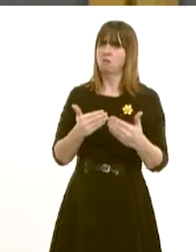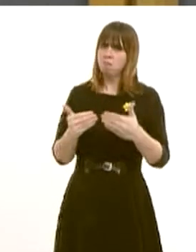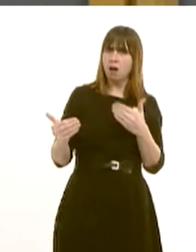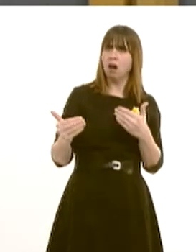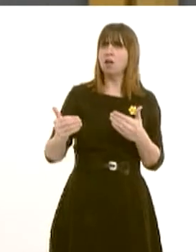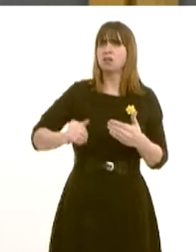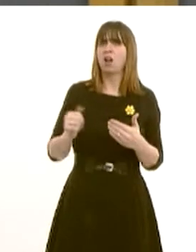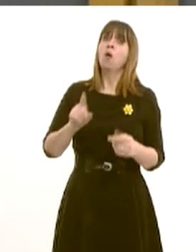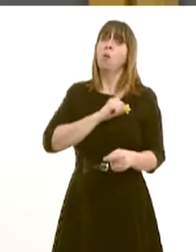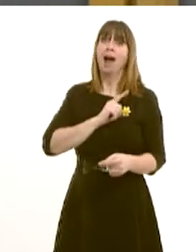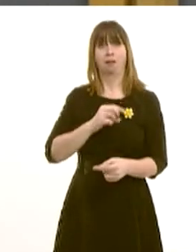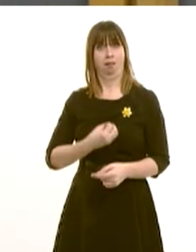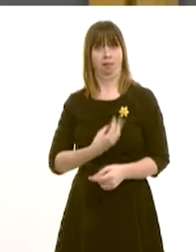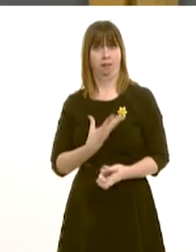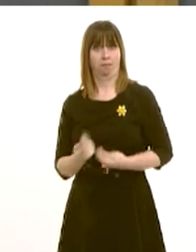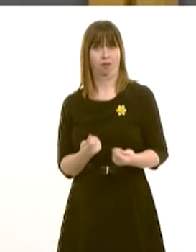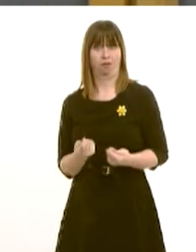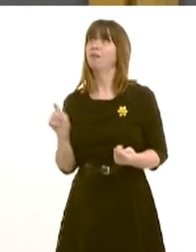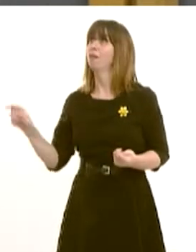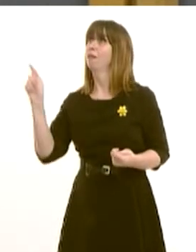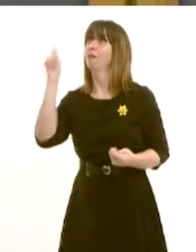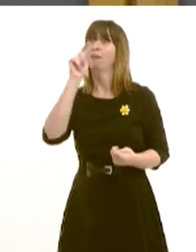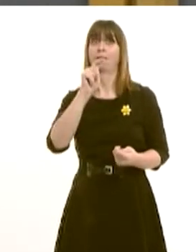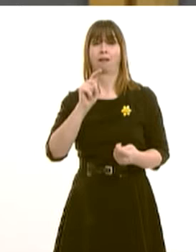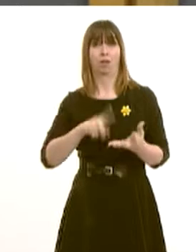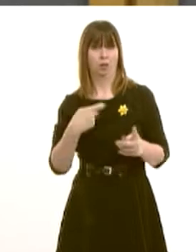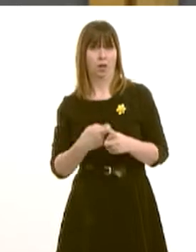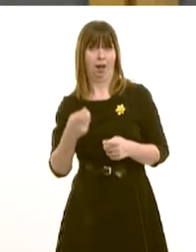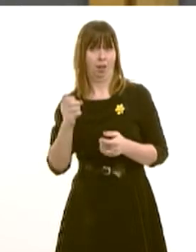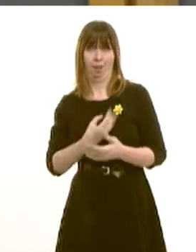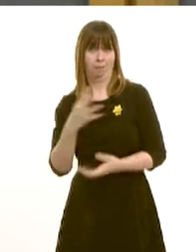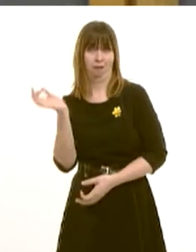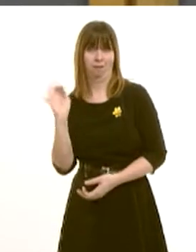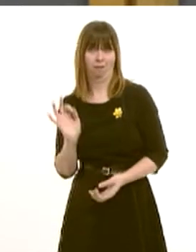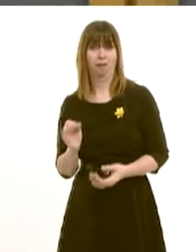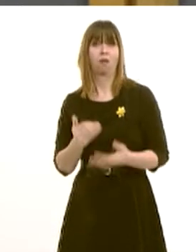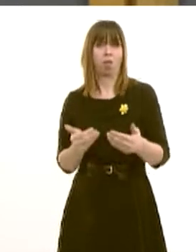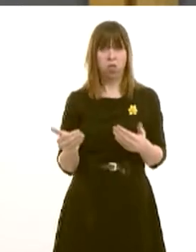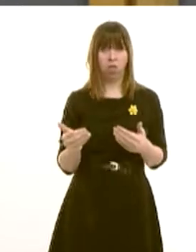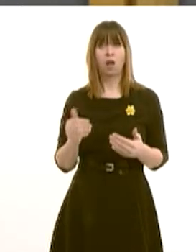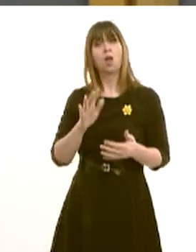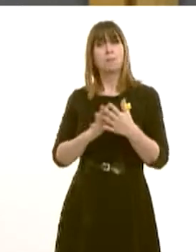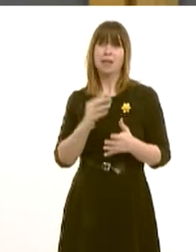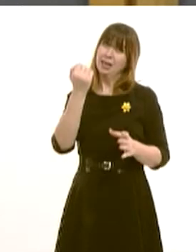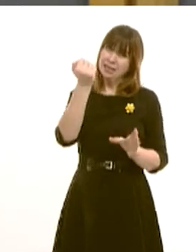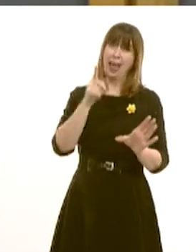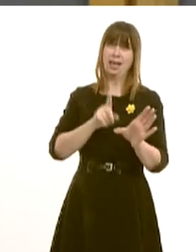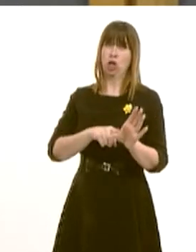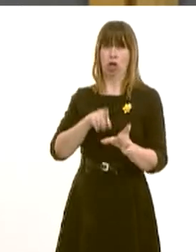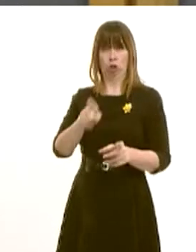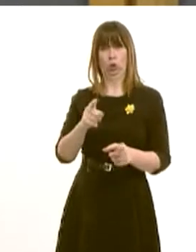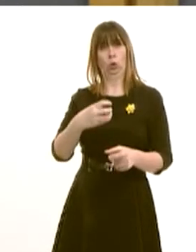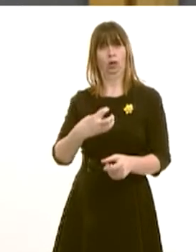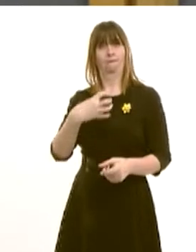if you can tell us, is there a single concession that you've won for Welsh devolution during your decade as First